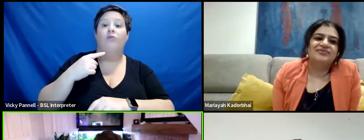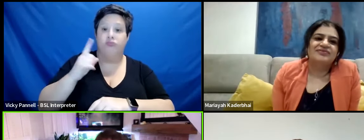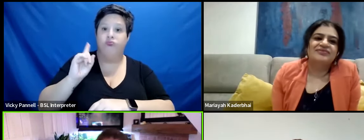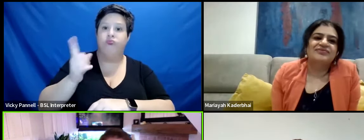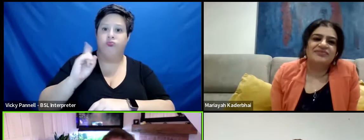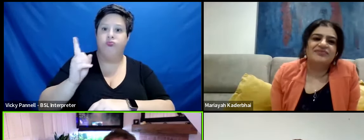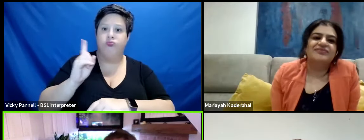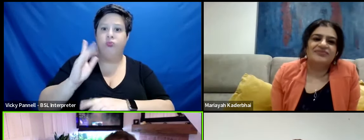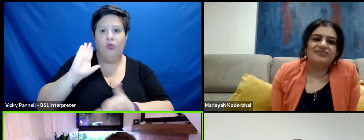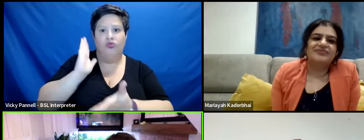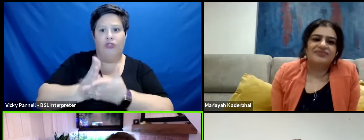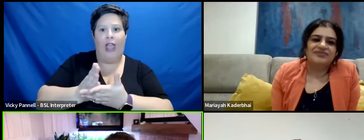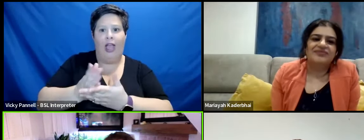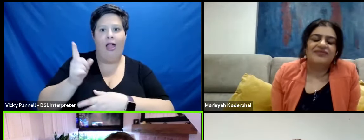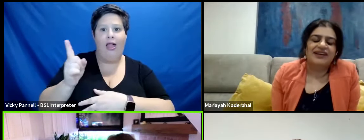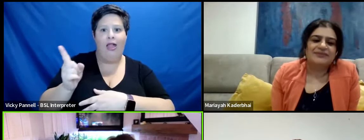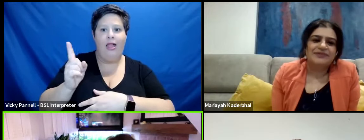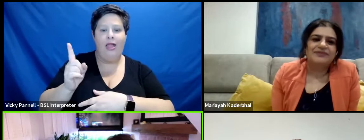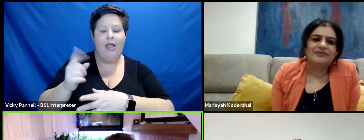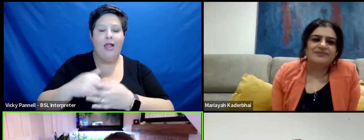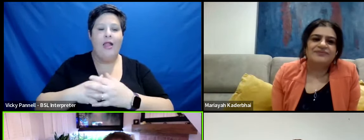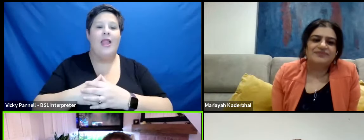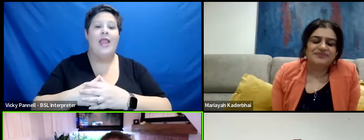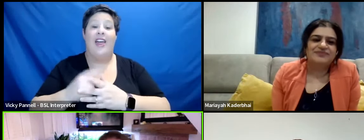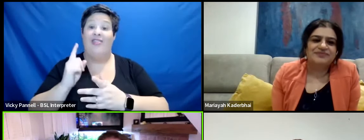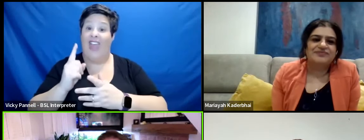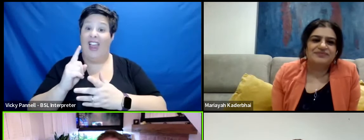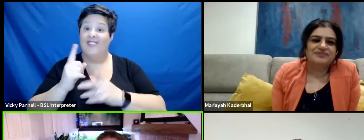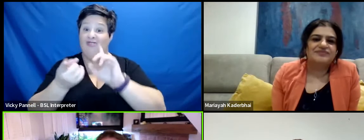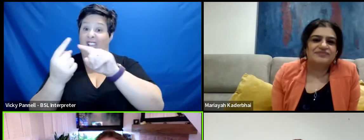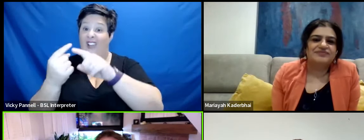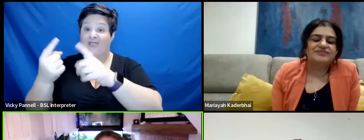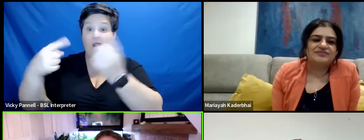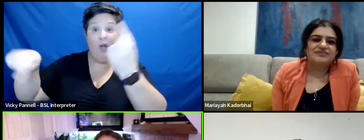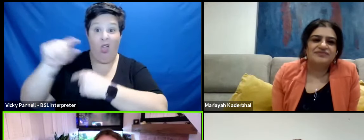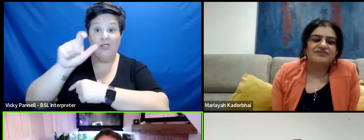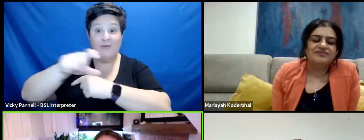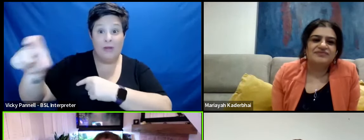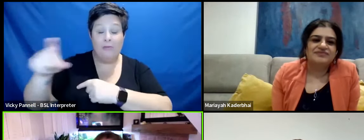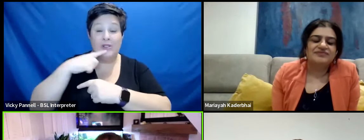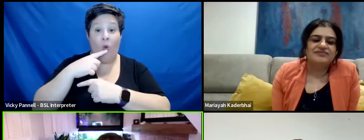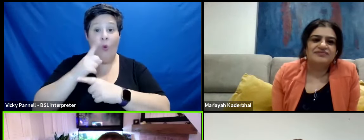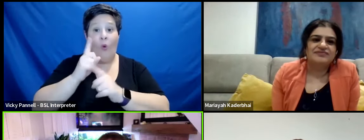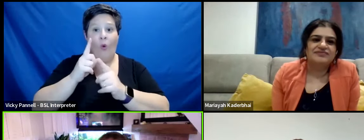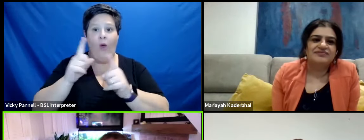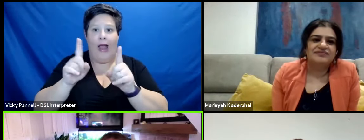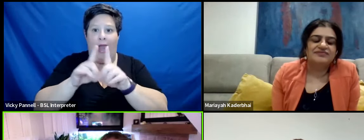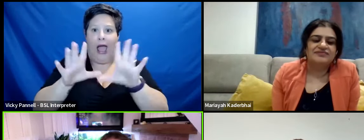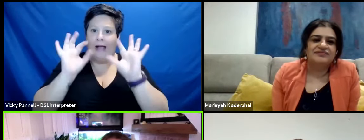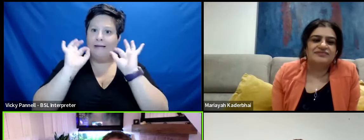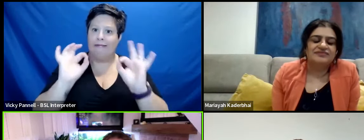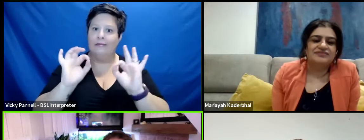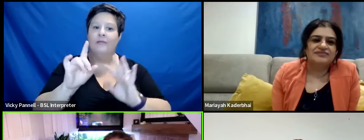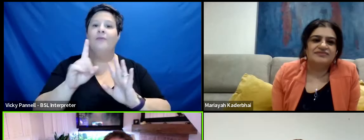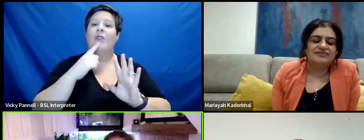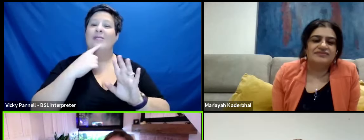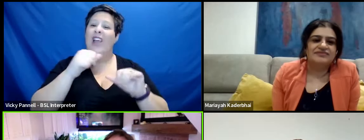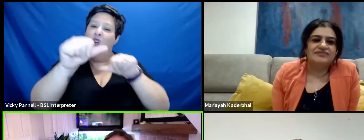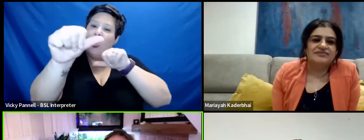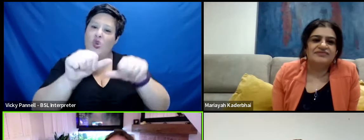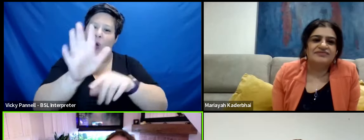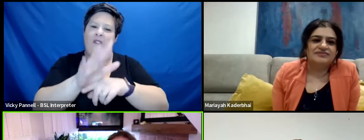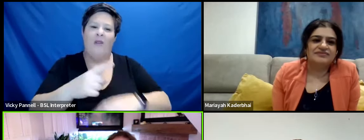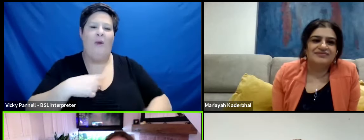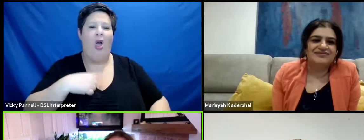How true to life they thought it was. And that's the reaction we've had from a lot of people. So when he first mentioned about doing it for a short, I thought,